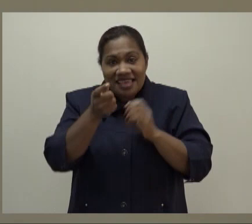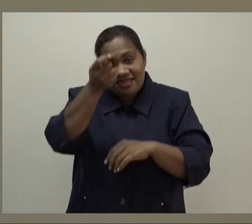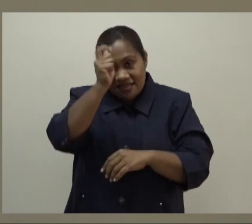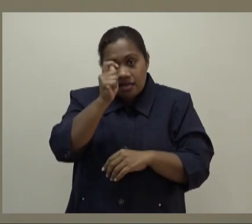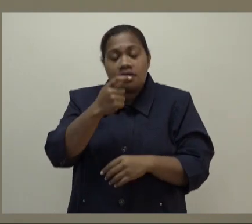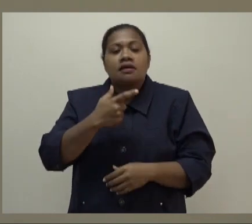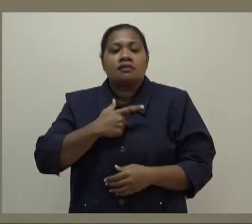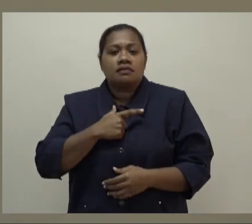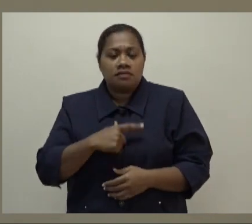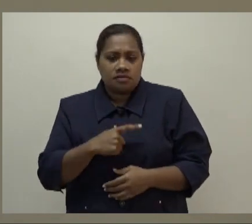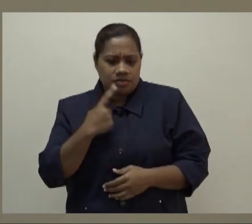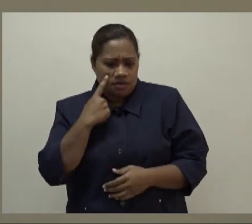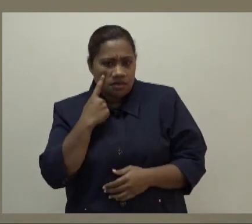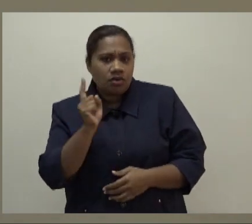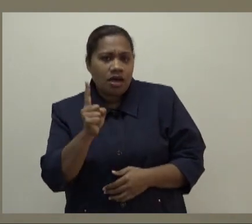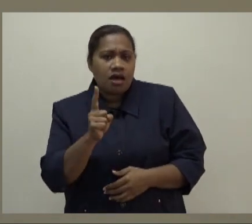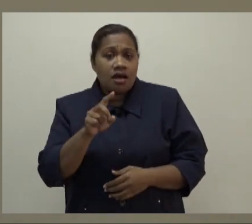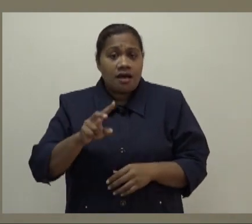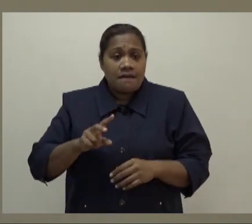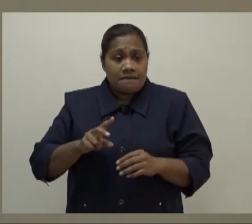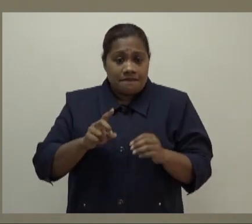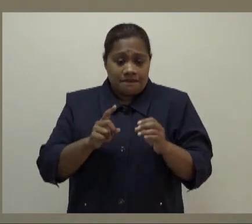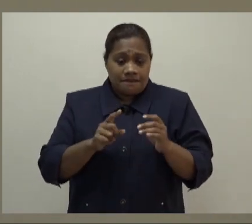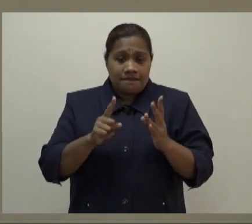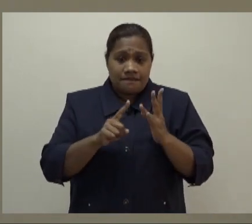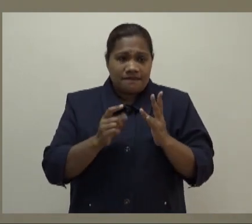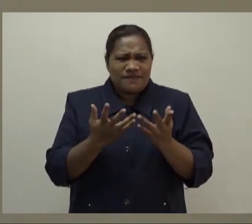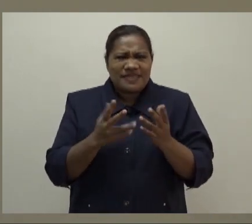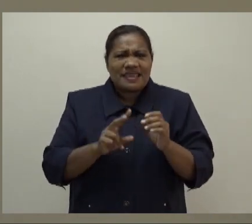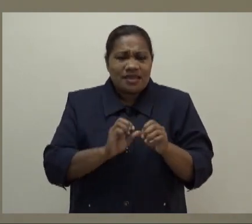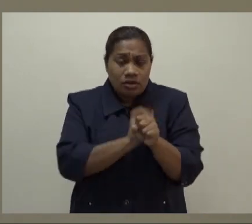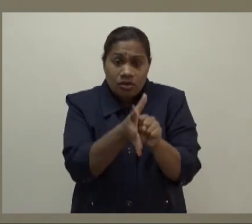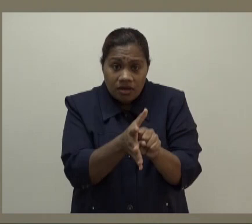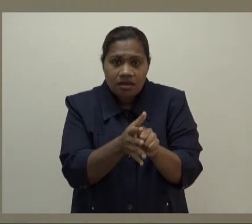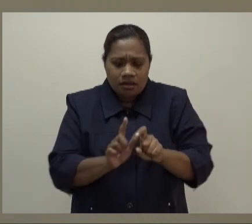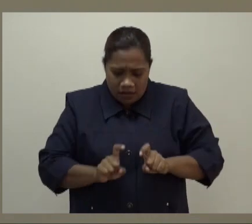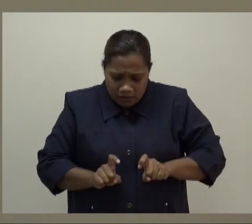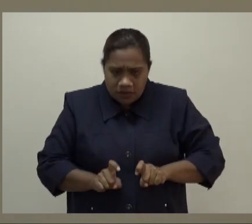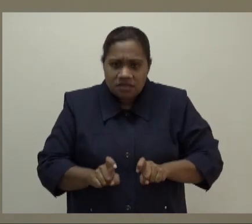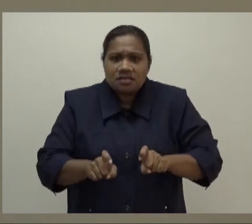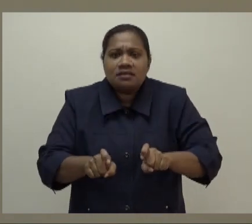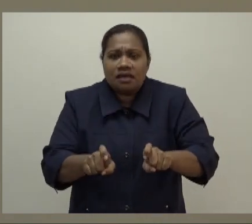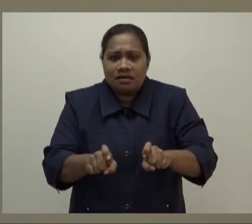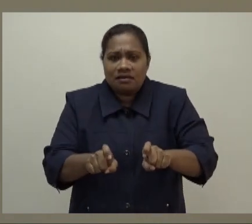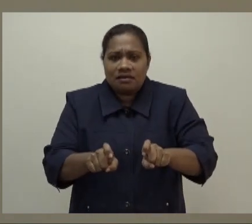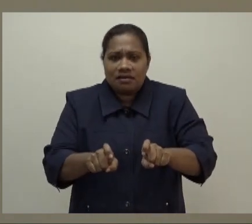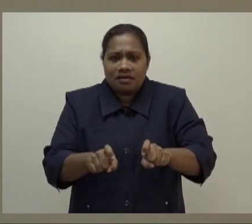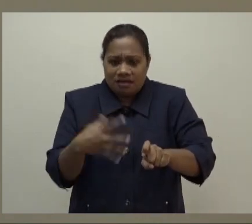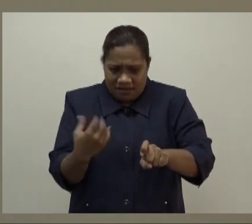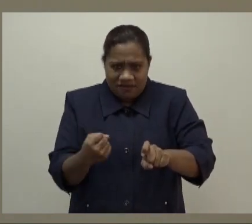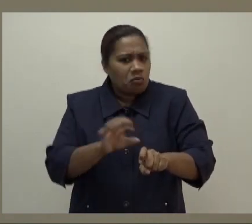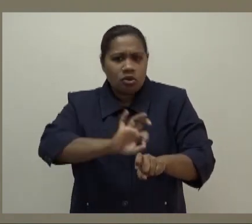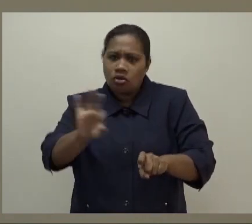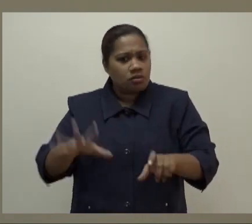not gone, it's still around, and there are some people who are more vulnerable to the virus than others. It's in